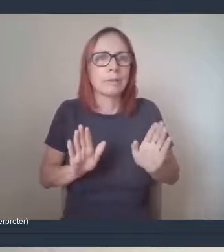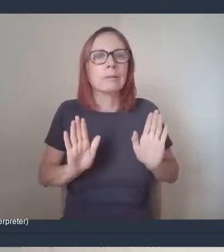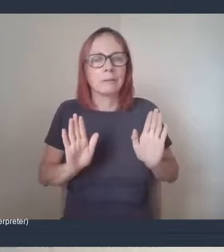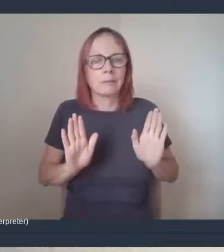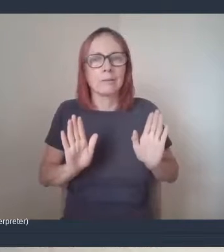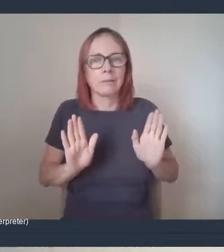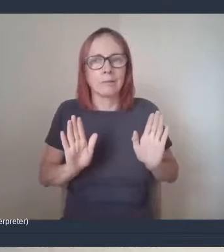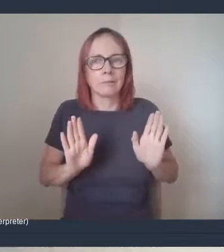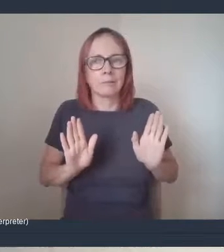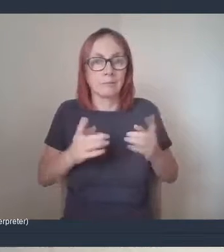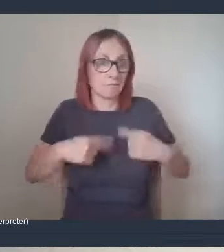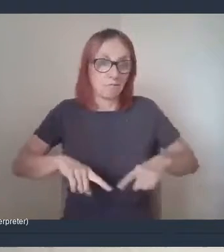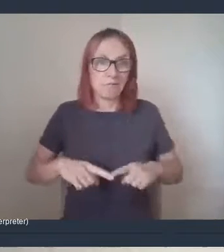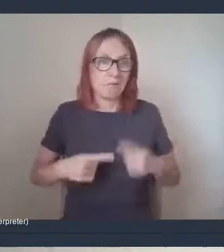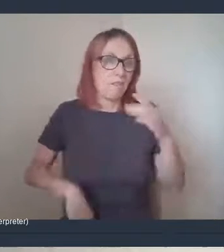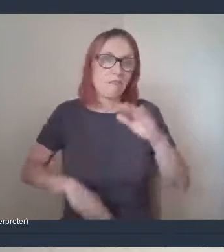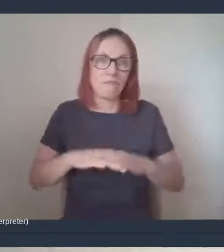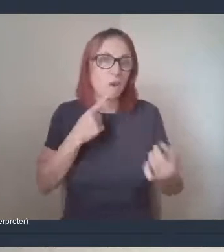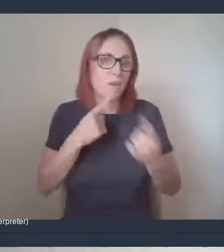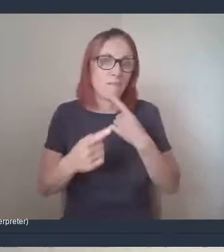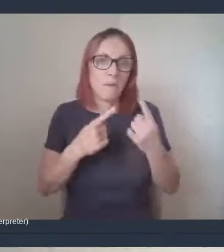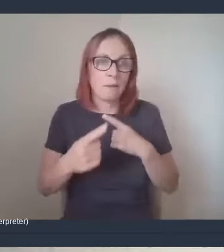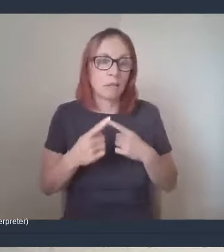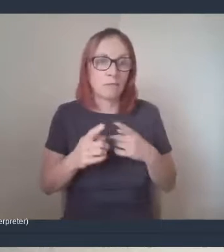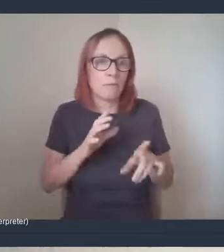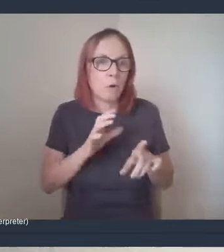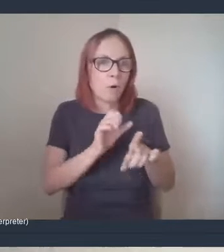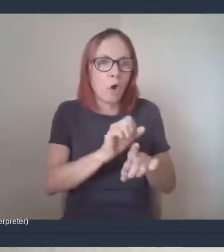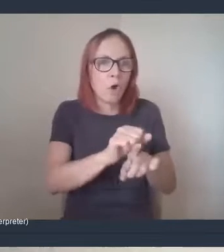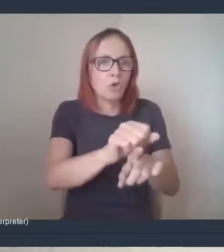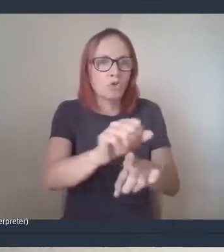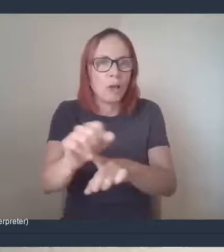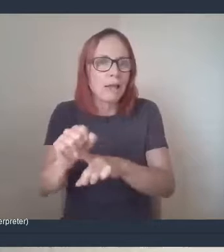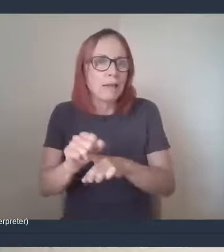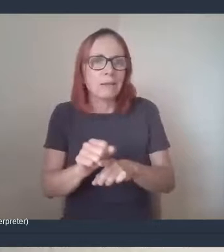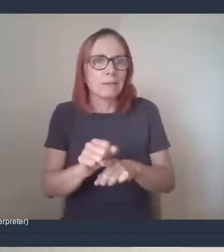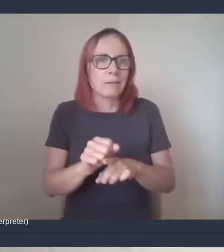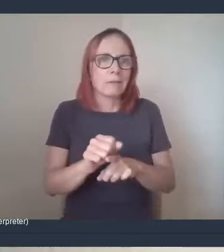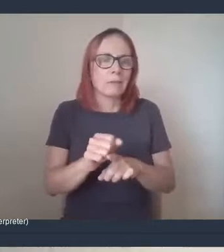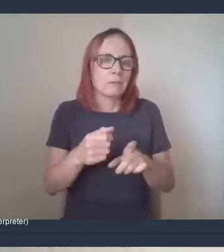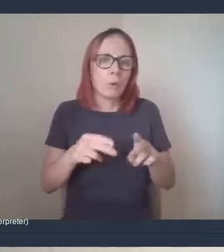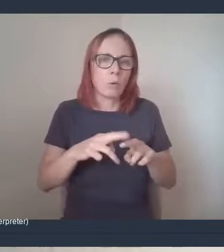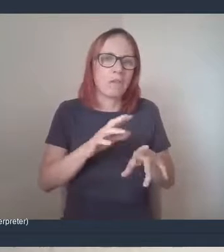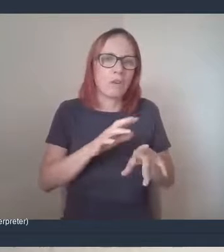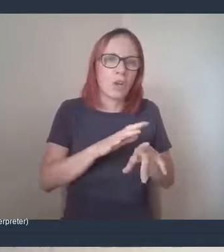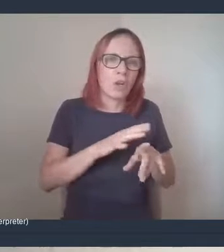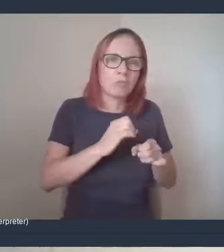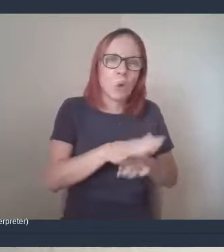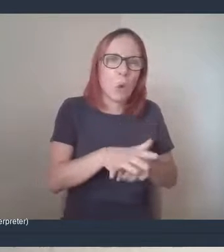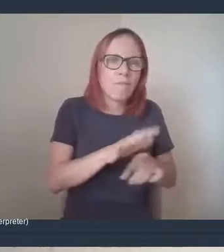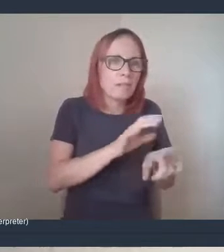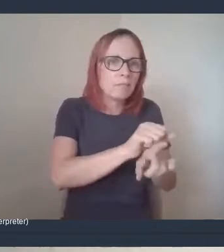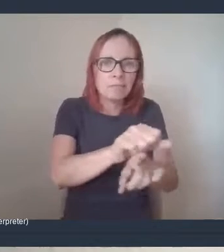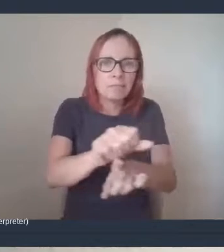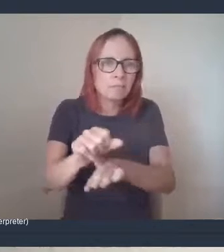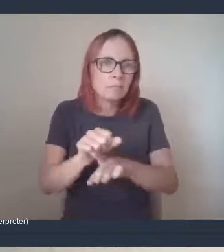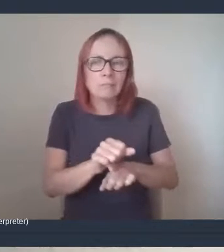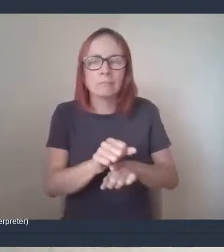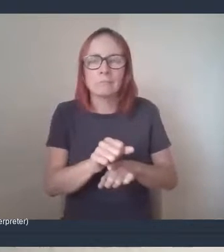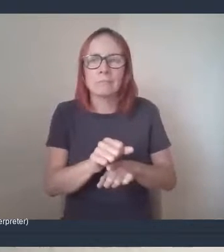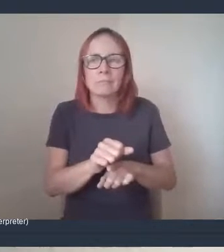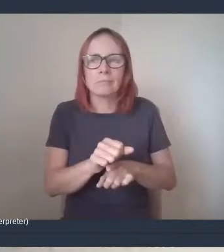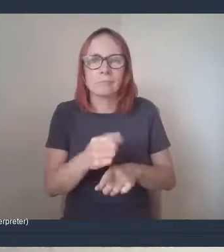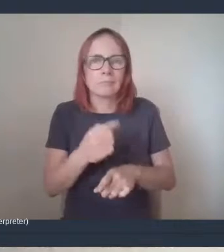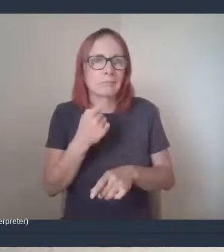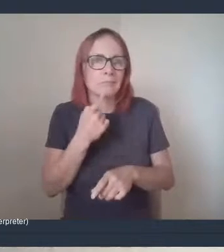information for track and trace to keep ourselves and all the attendees safe. So we then said that, you know, they could